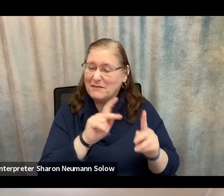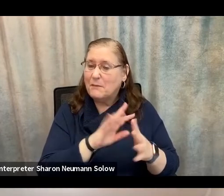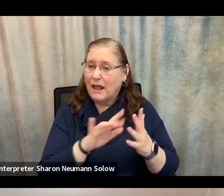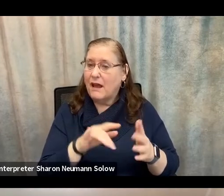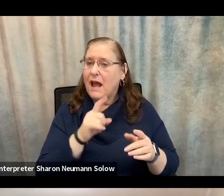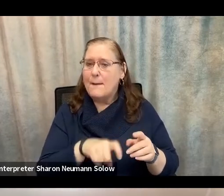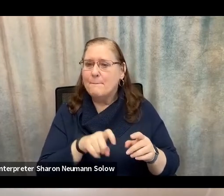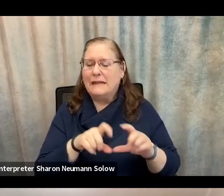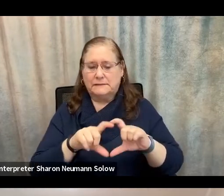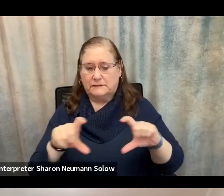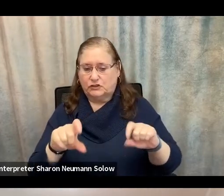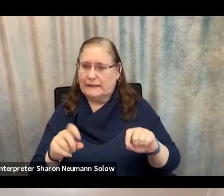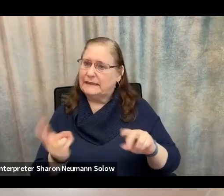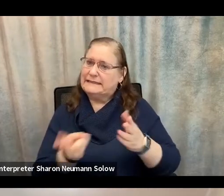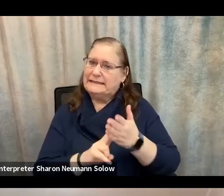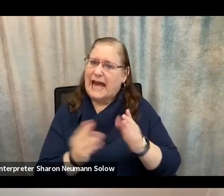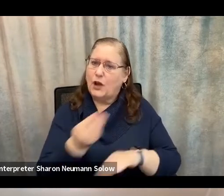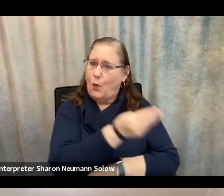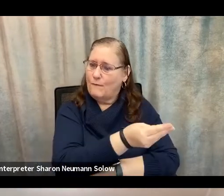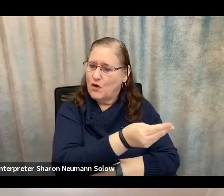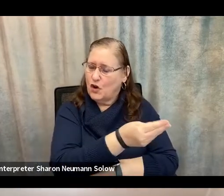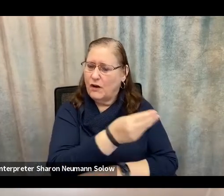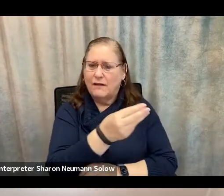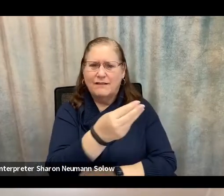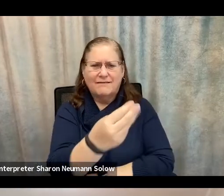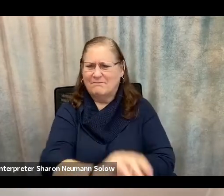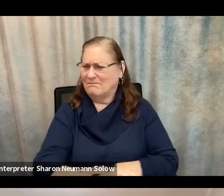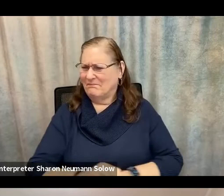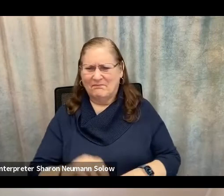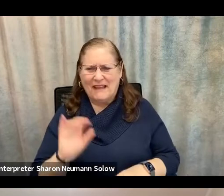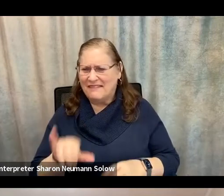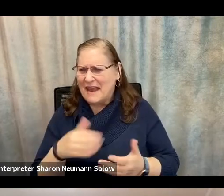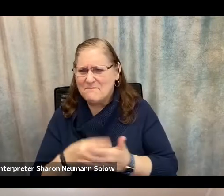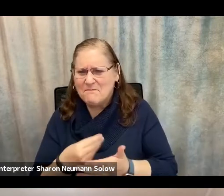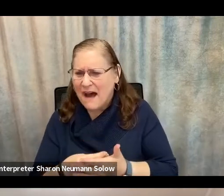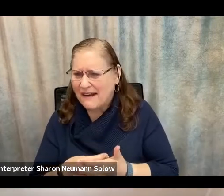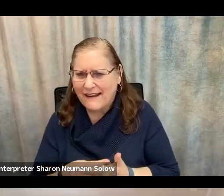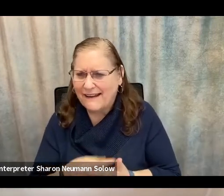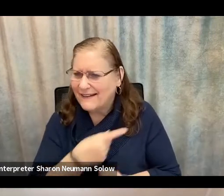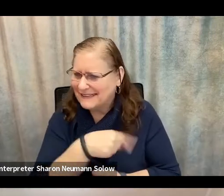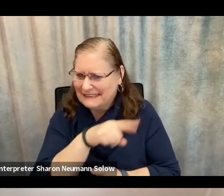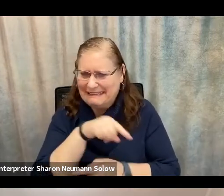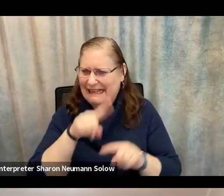and nursing homes and assisted living facilities can't take that money from the residents.